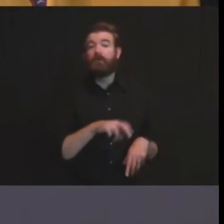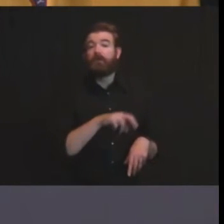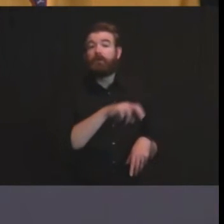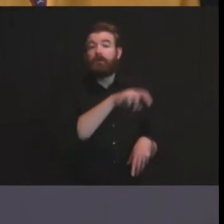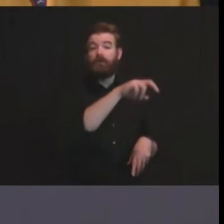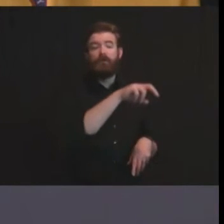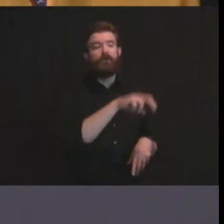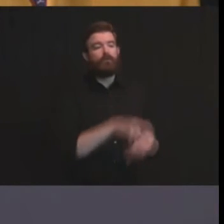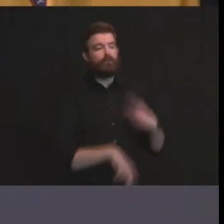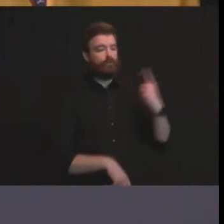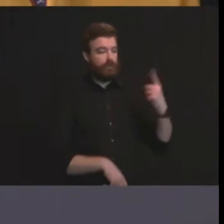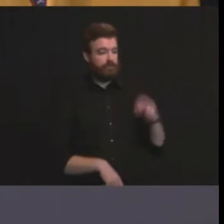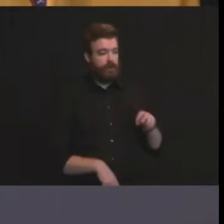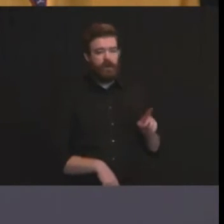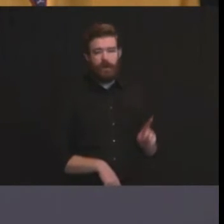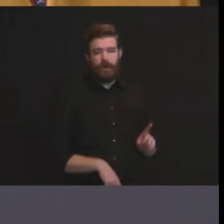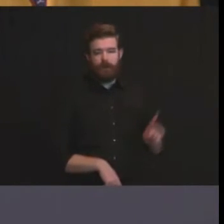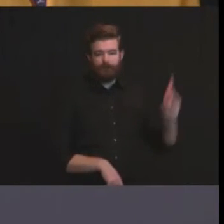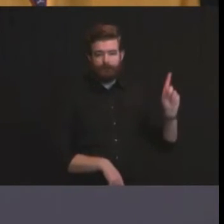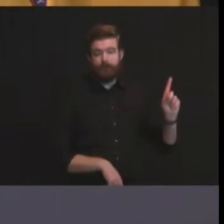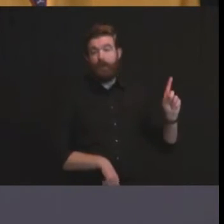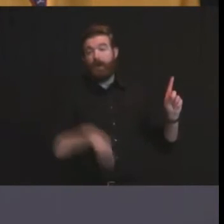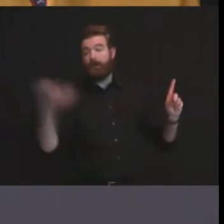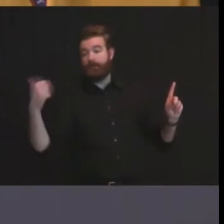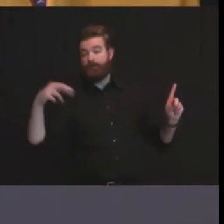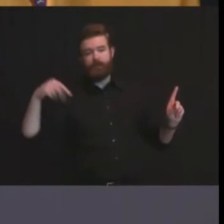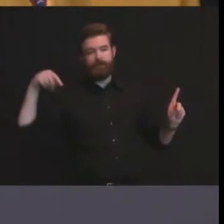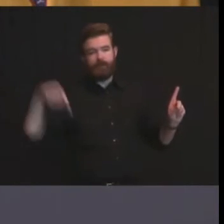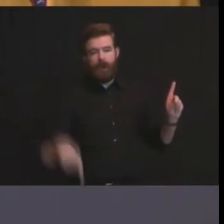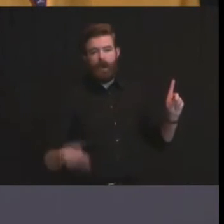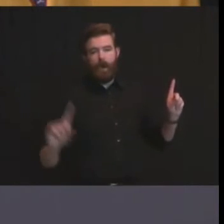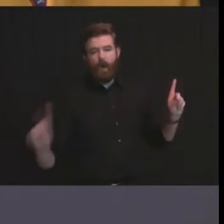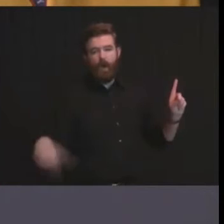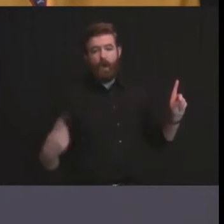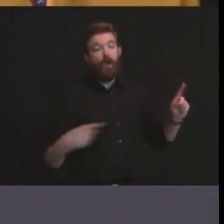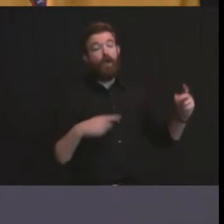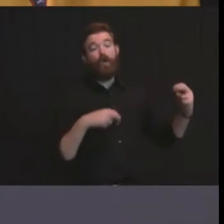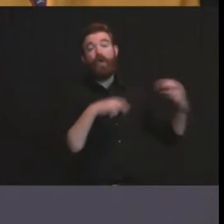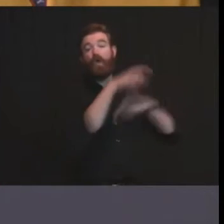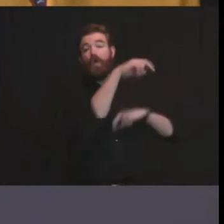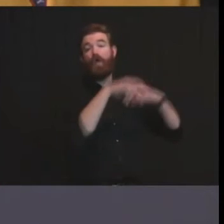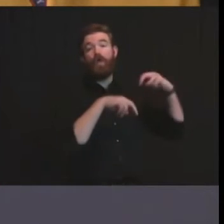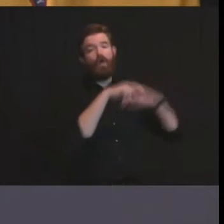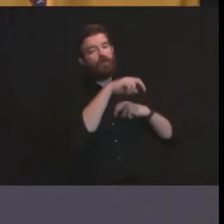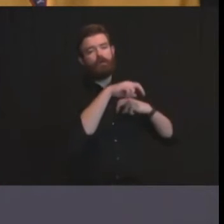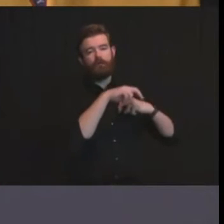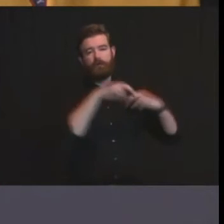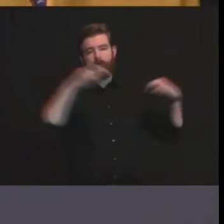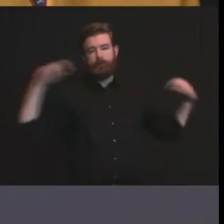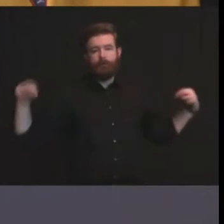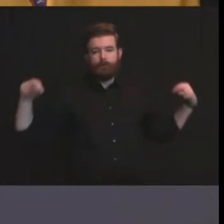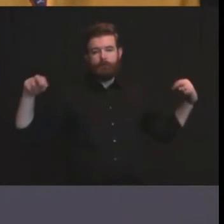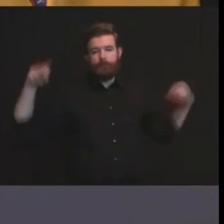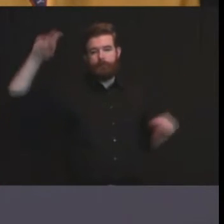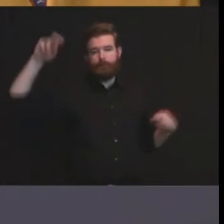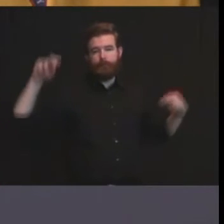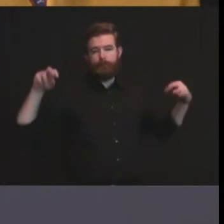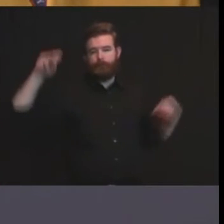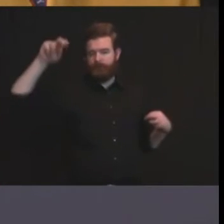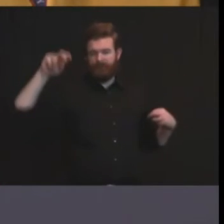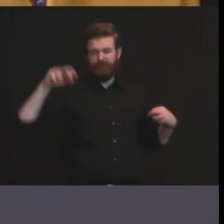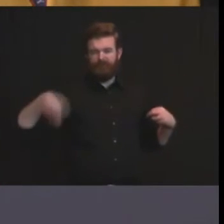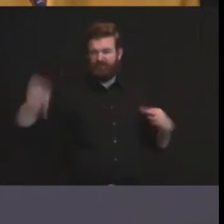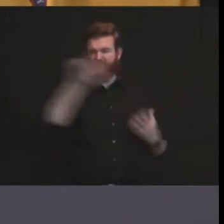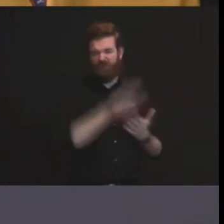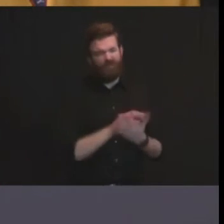any structures indoors that are that are are safer than than our schools and again i think it's also fair to say and again we've had